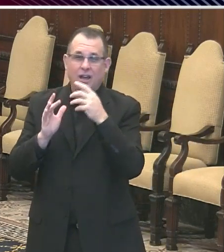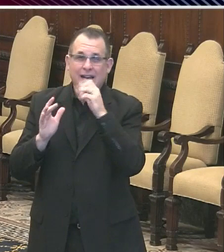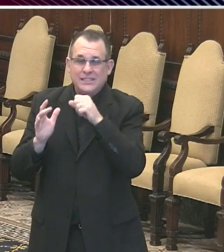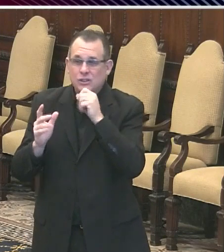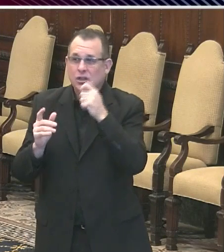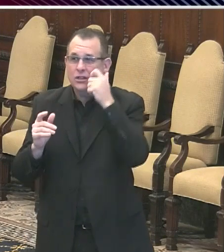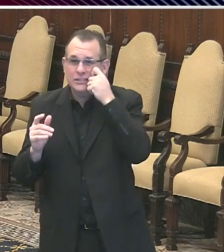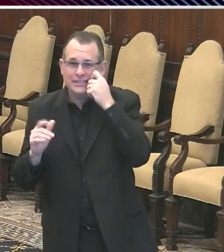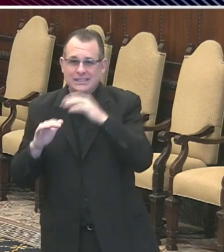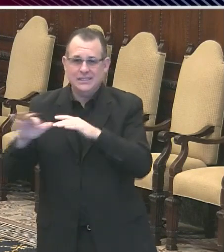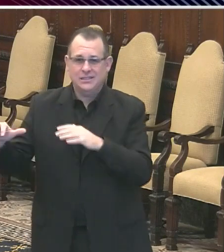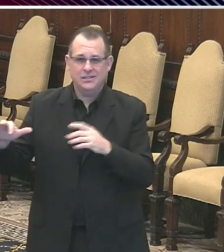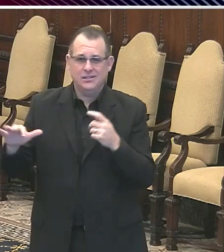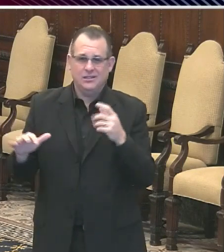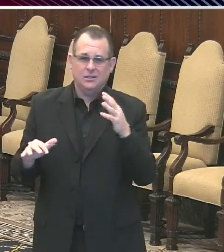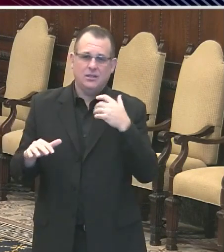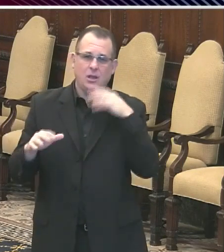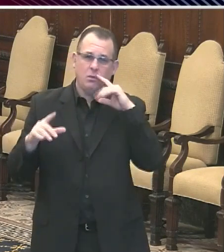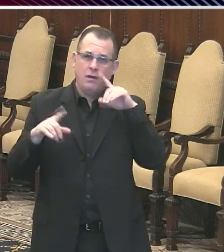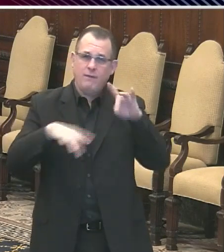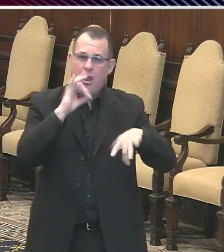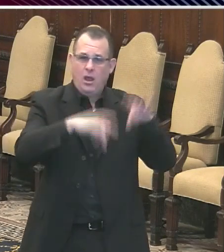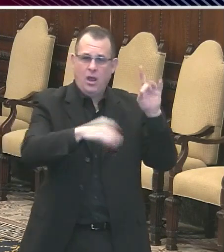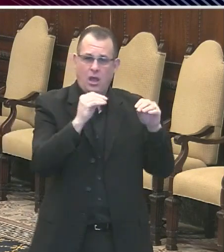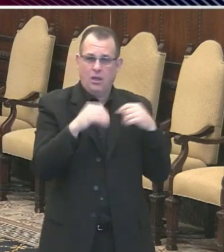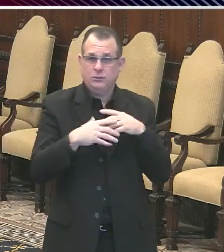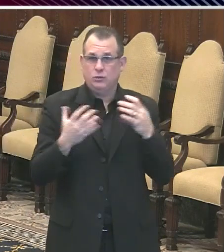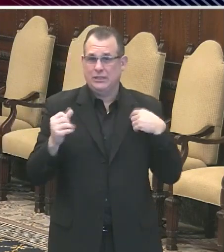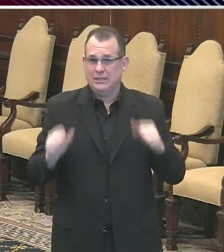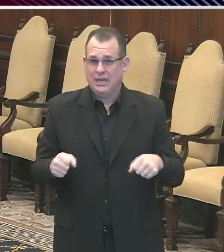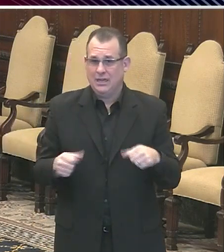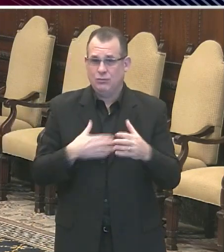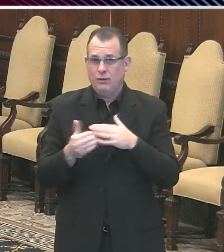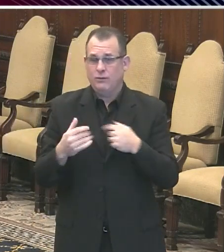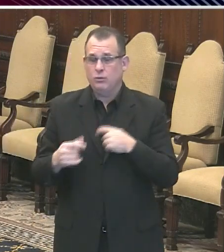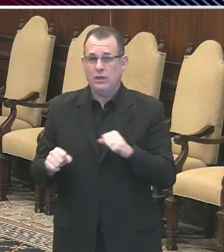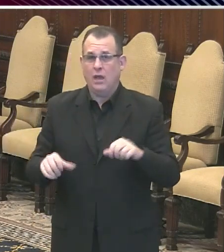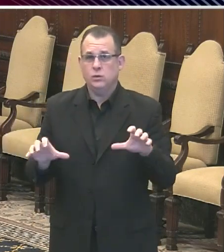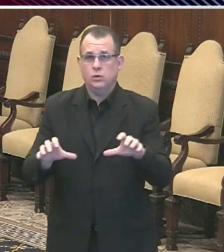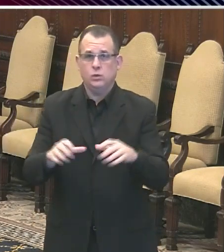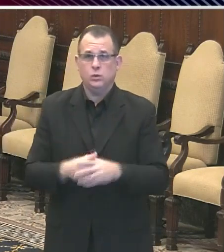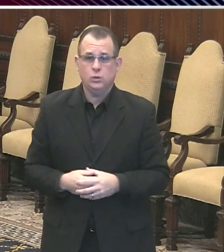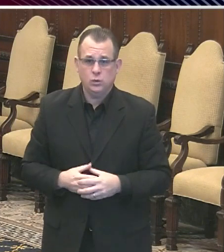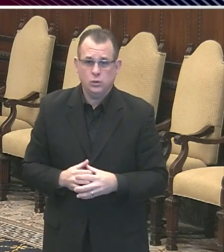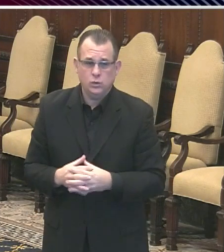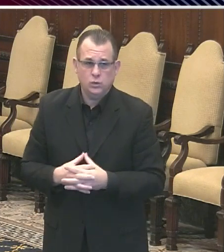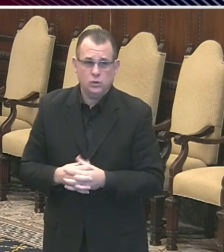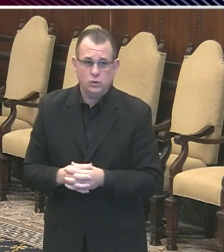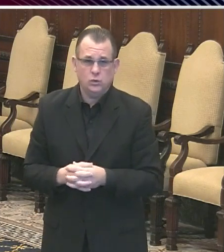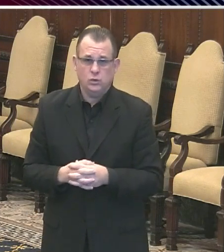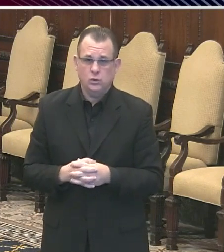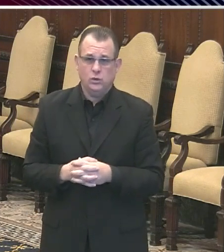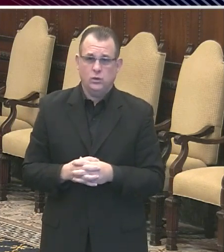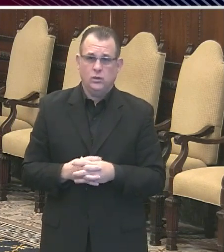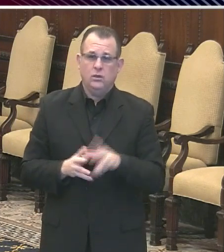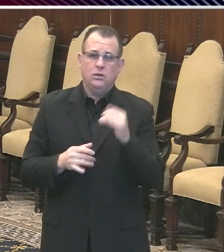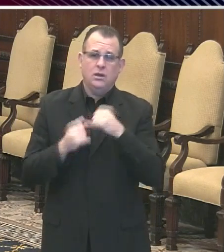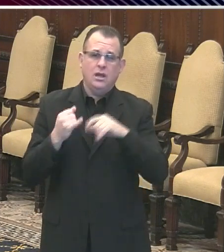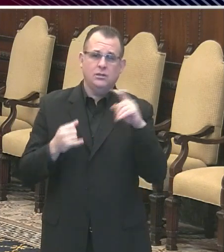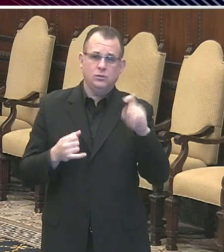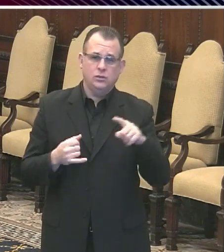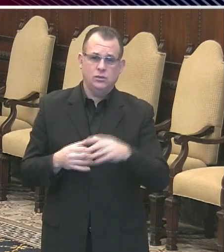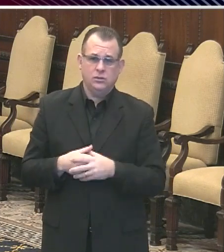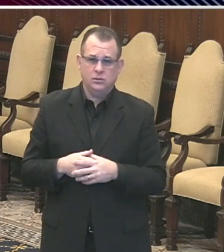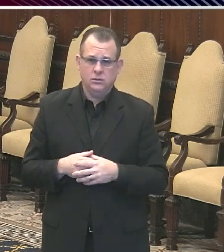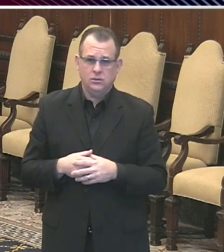put that. Got it. And my third question, I suppose the final. I had spoken to a correction officer who tested positive for